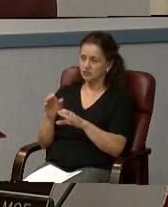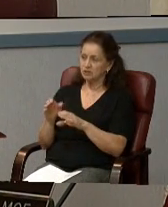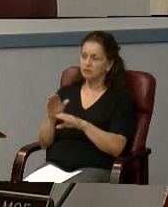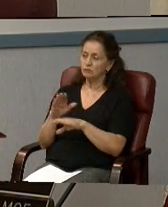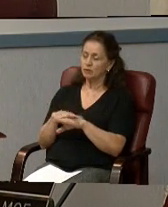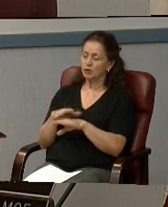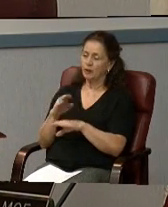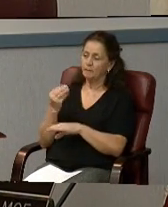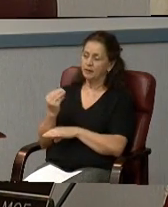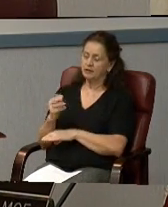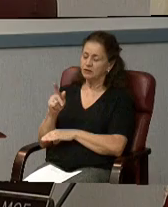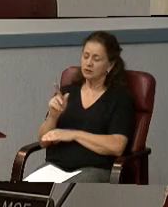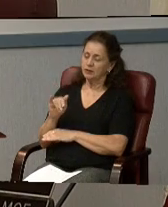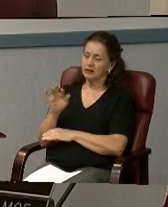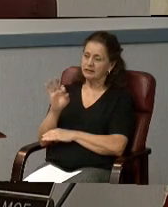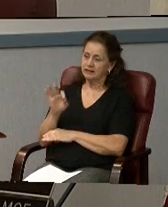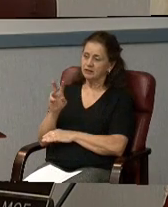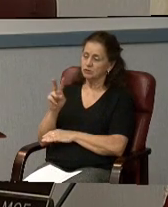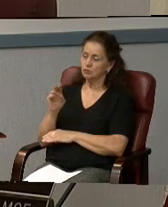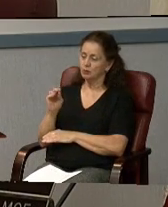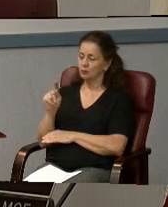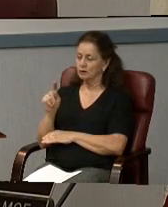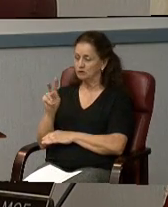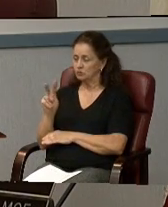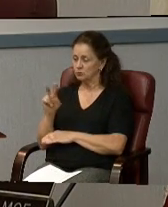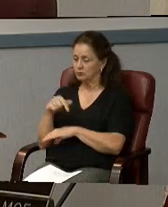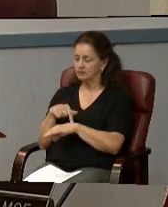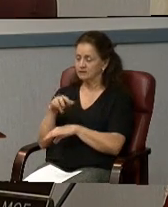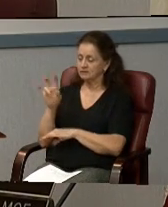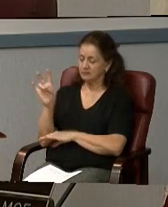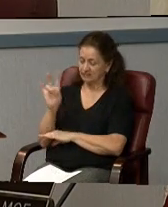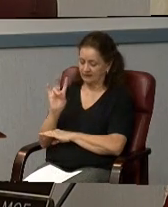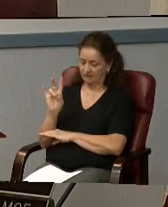Monday, July 9, 2012, at 7 p.m.